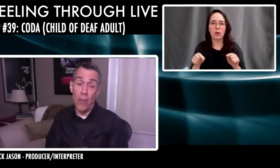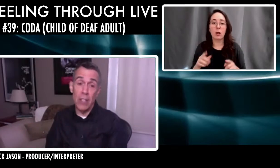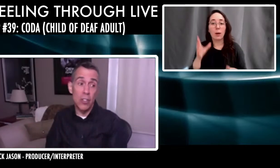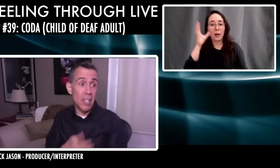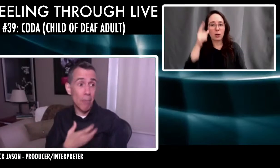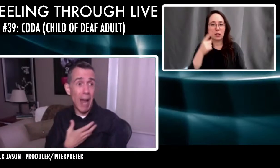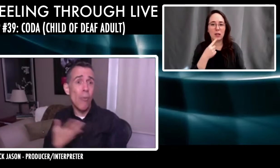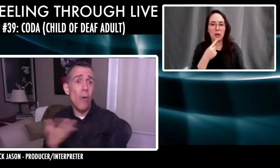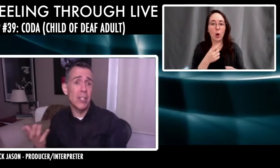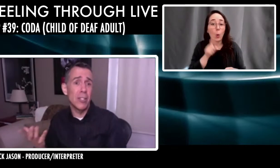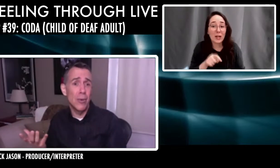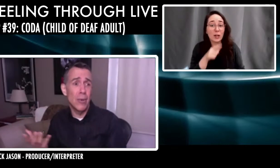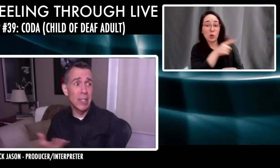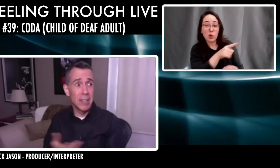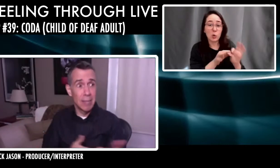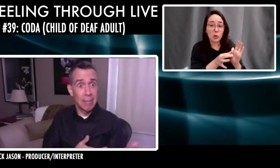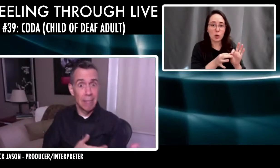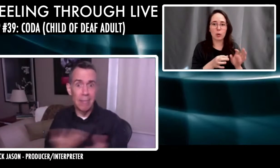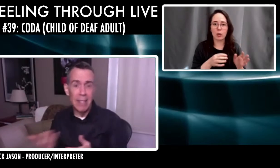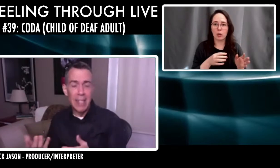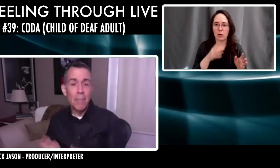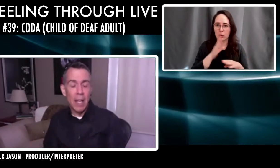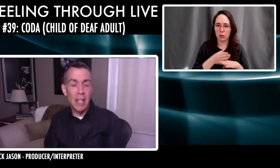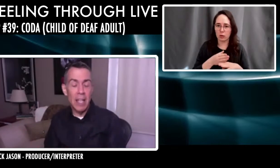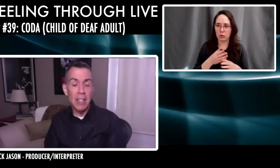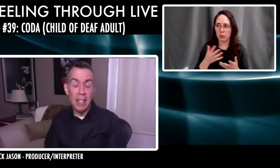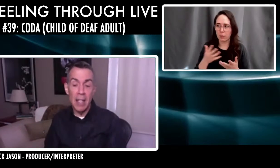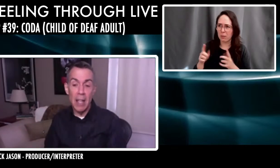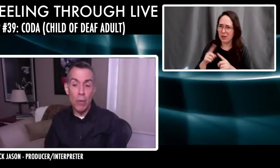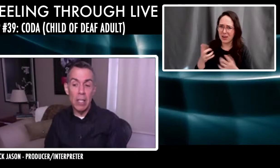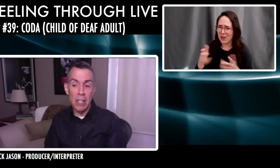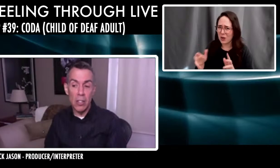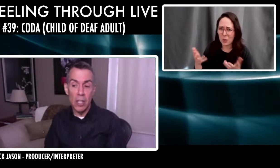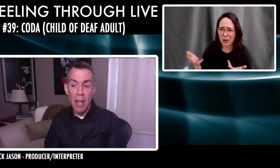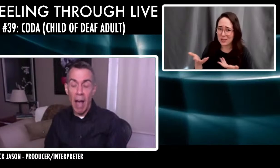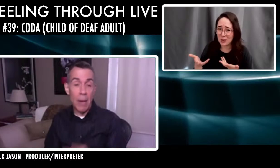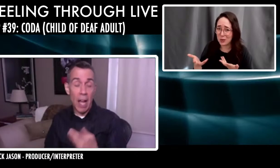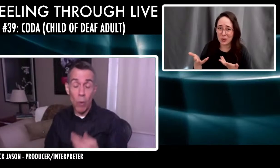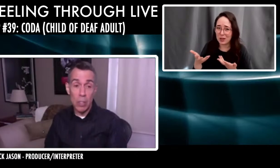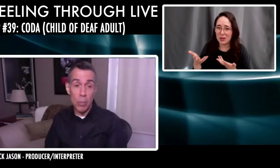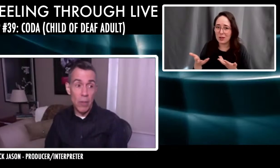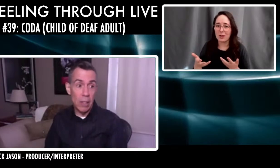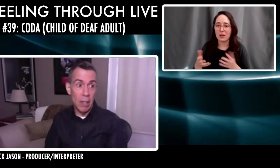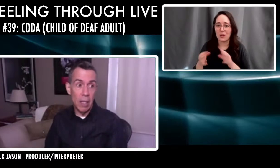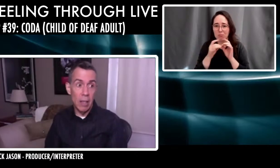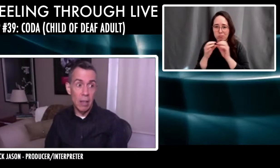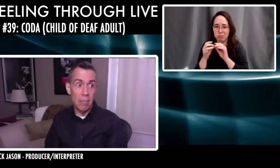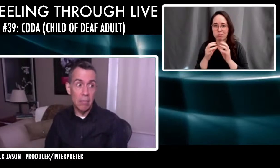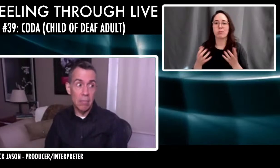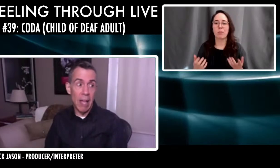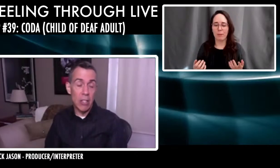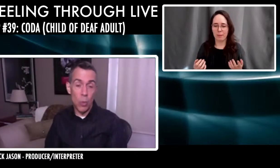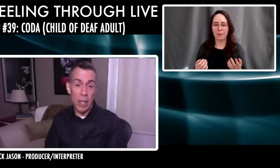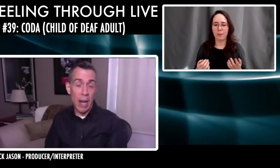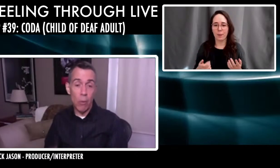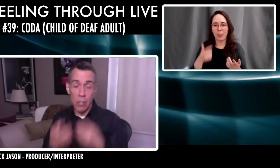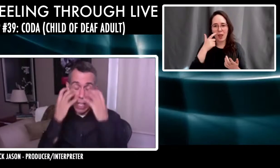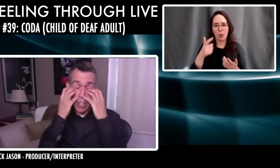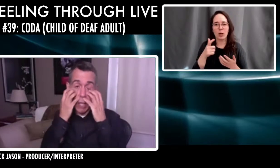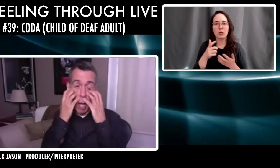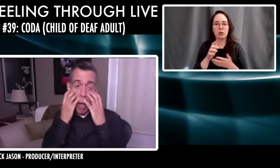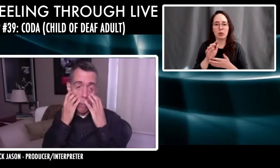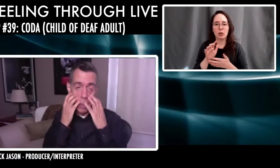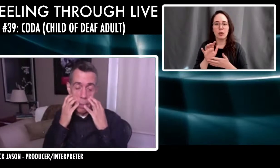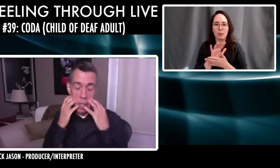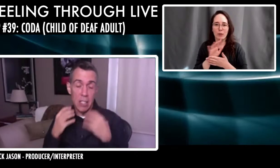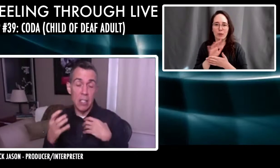interpret for us. And she's like, but I want to, and it, it, it really touched. I mean, I watched the movie, uh, last week and I was just